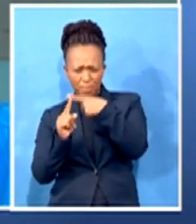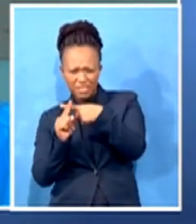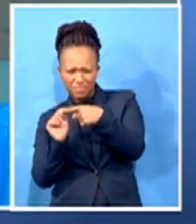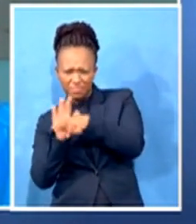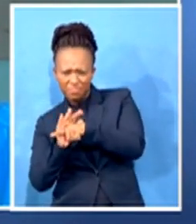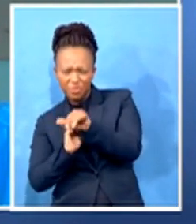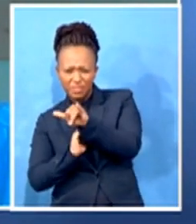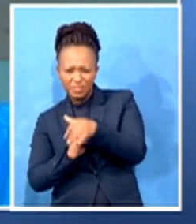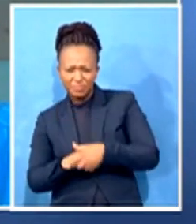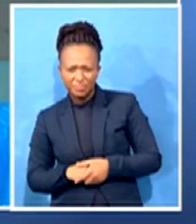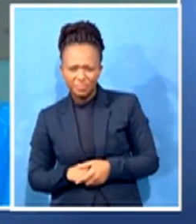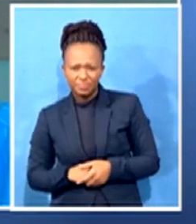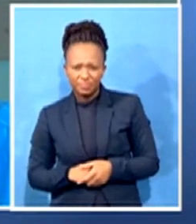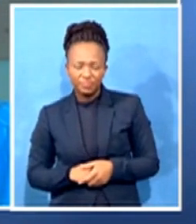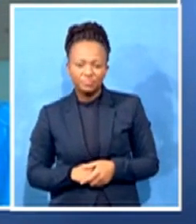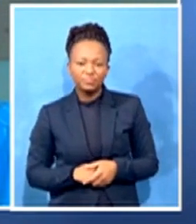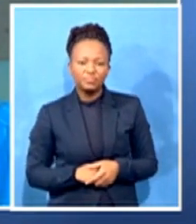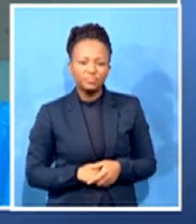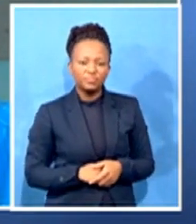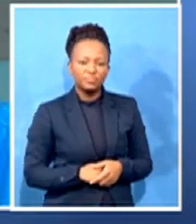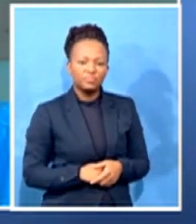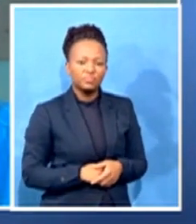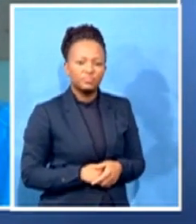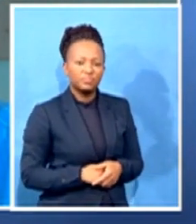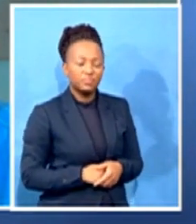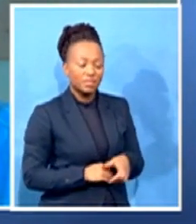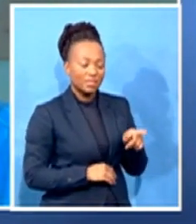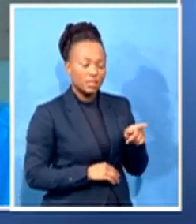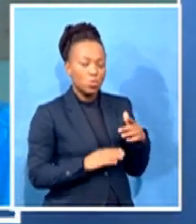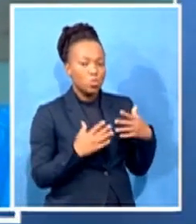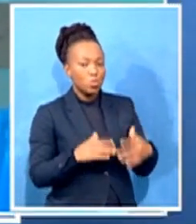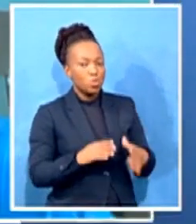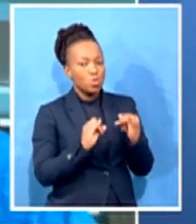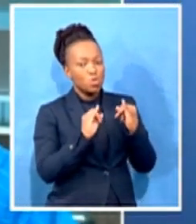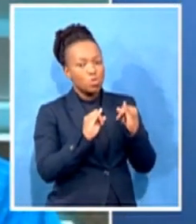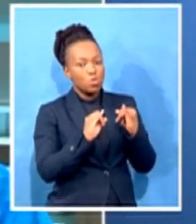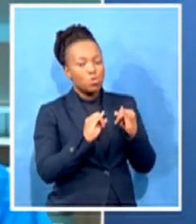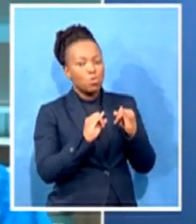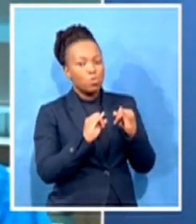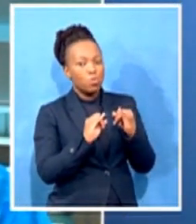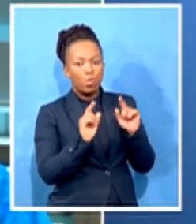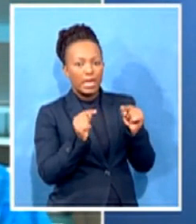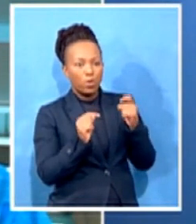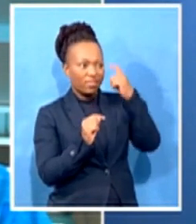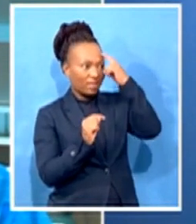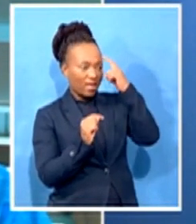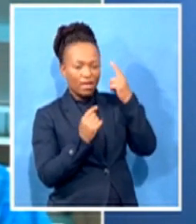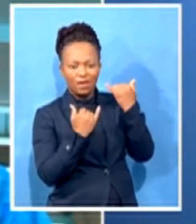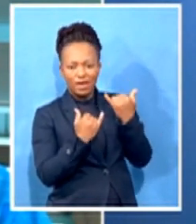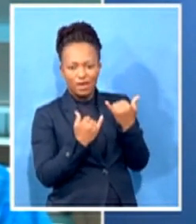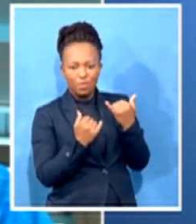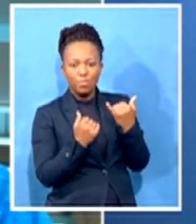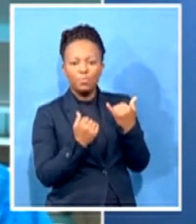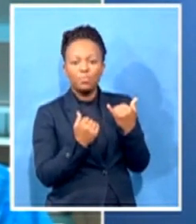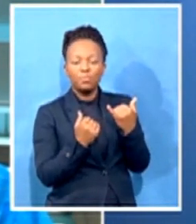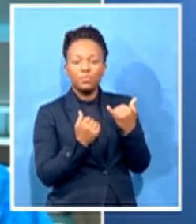political case that was imaginable right now. It's going to ripple through the campaign, of